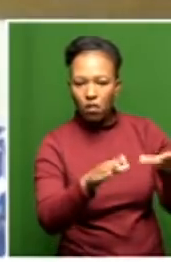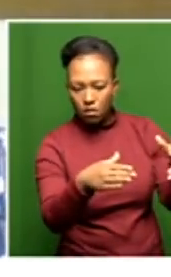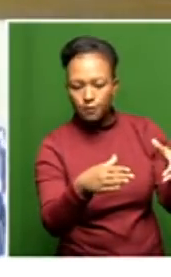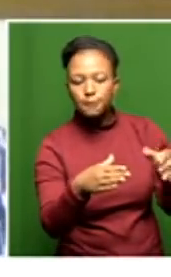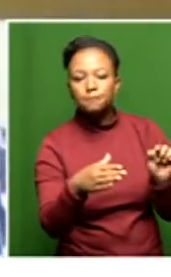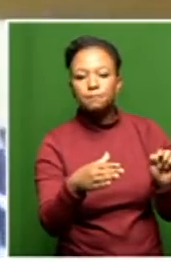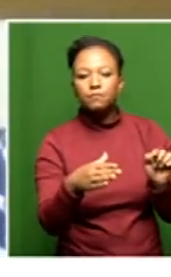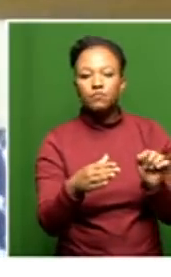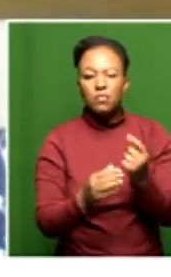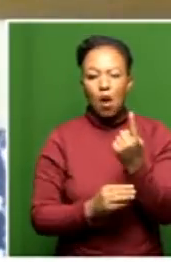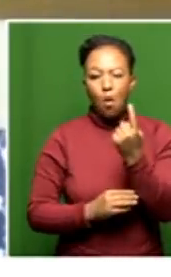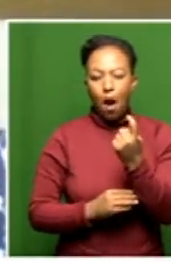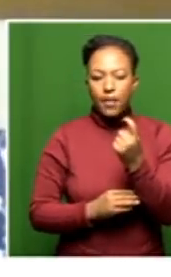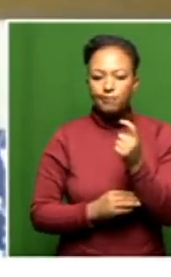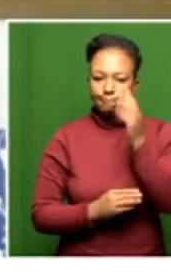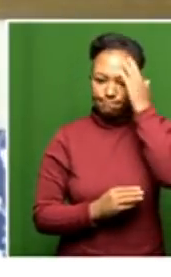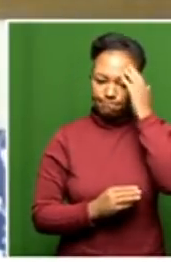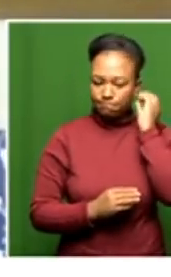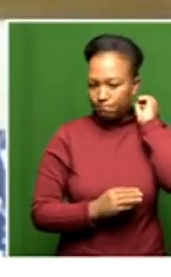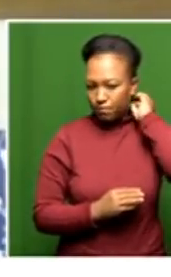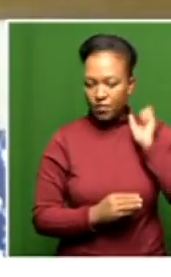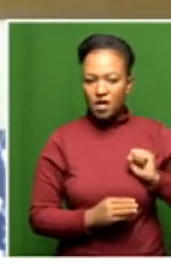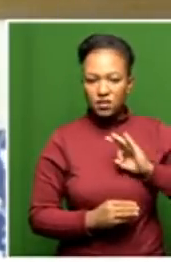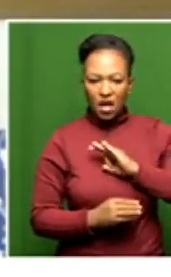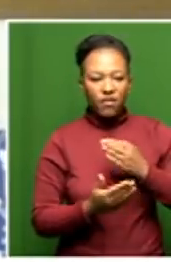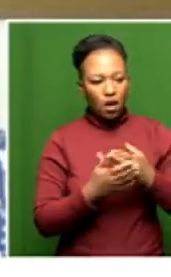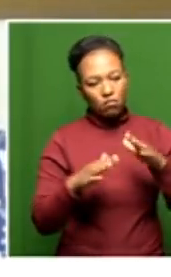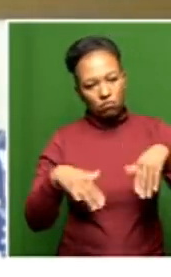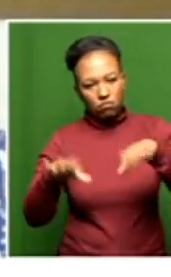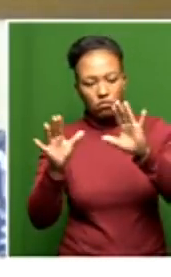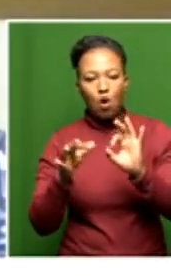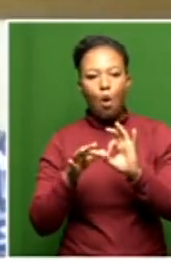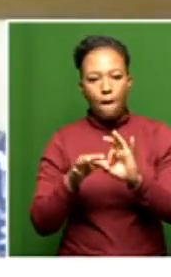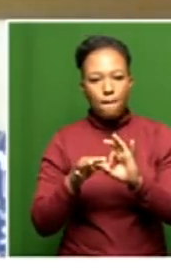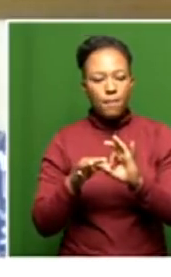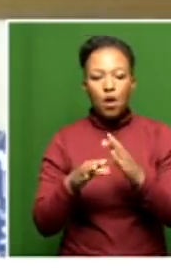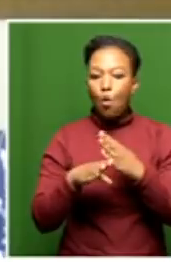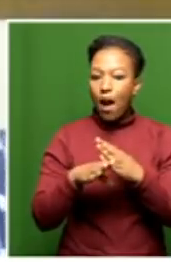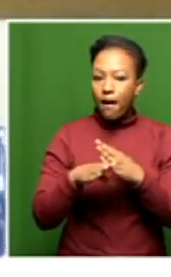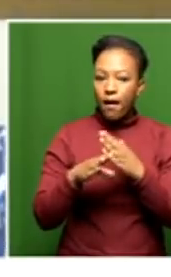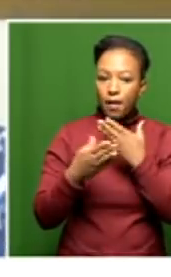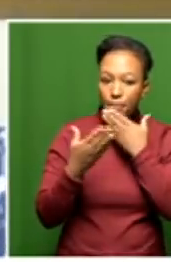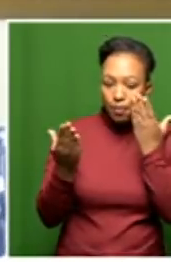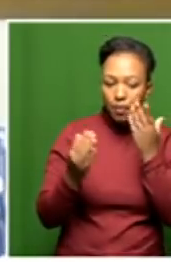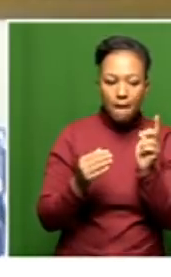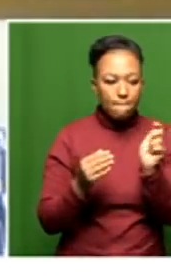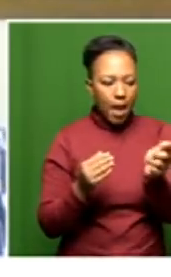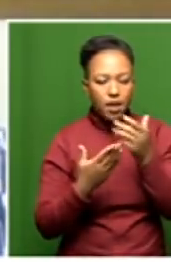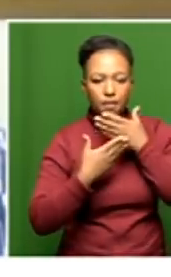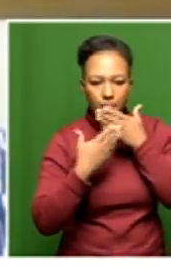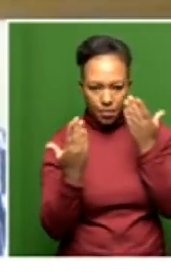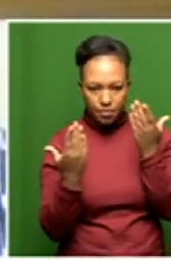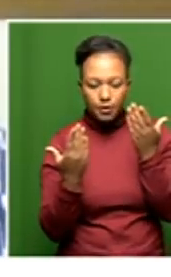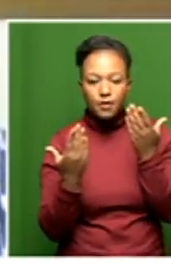one of the principles that can be taken is that the staff can be sent home and then on a no work, no pay situation. The discussion